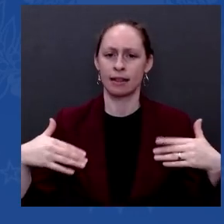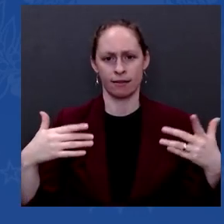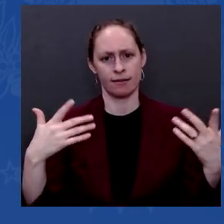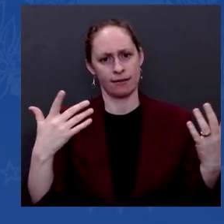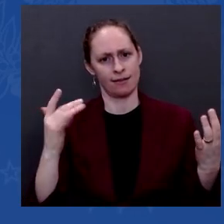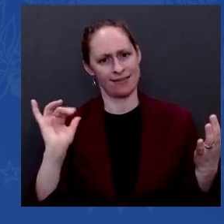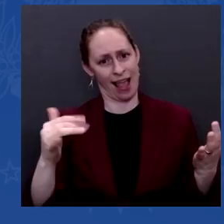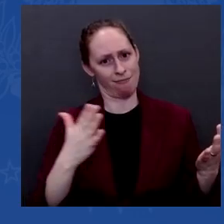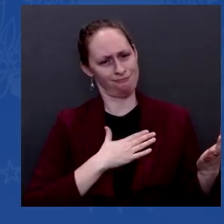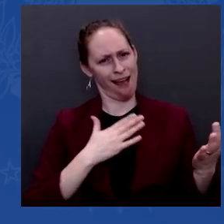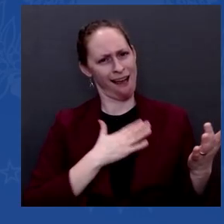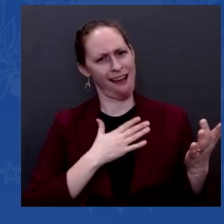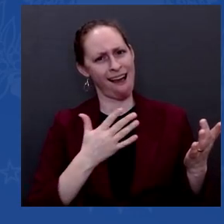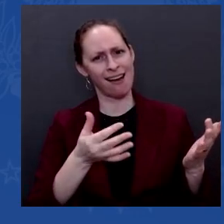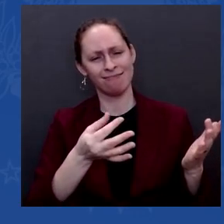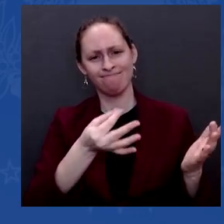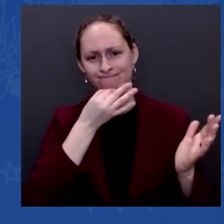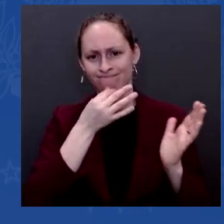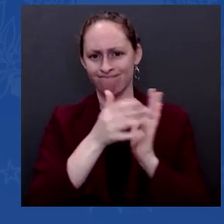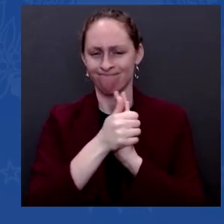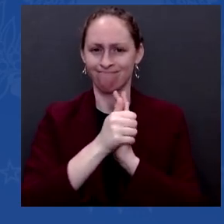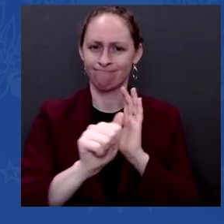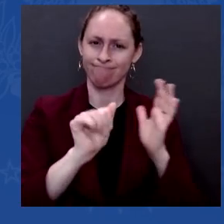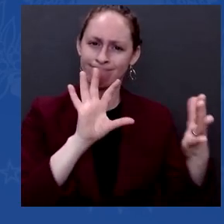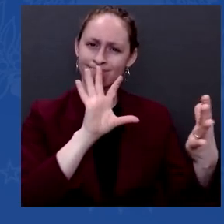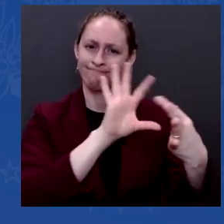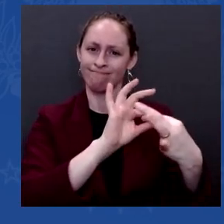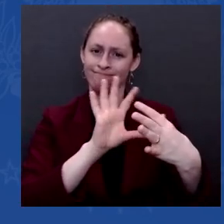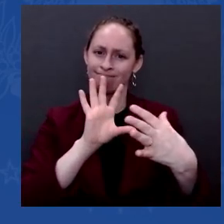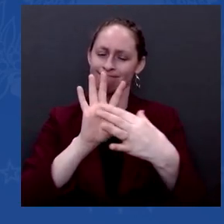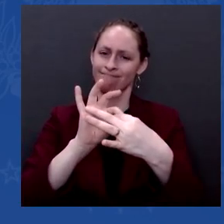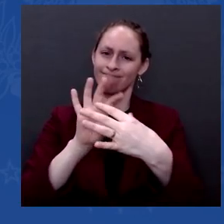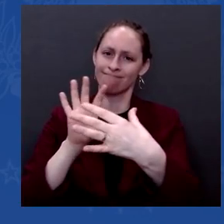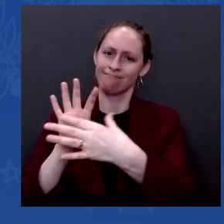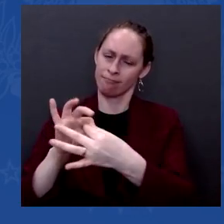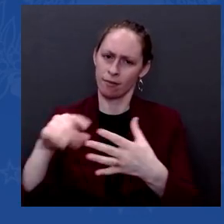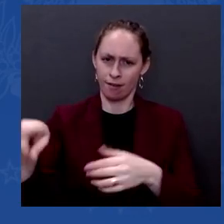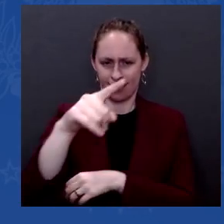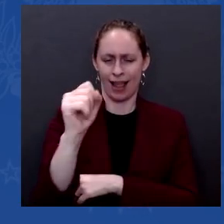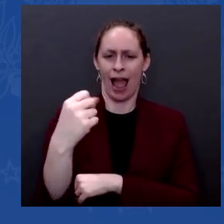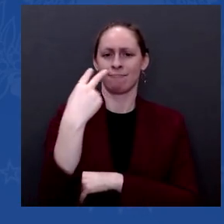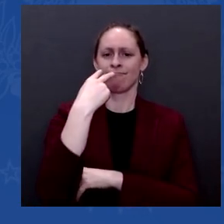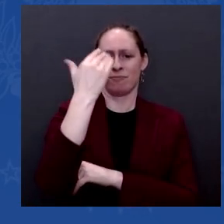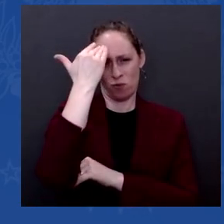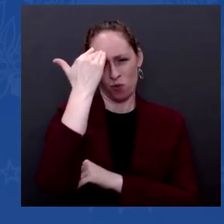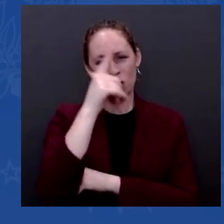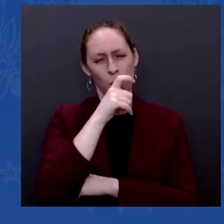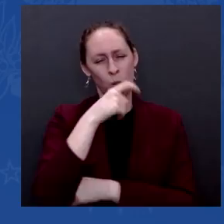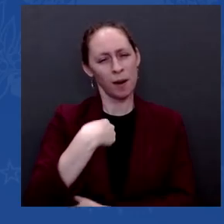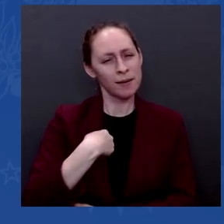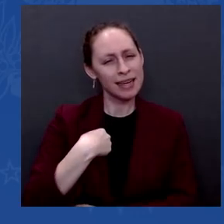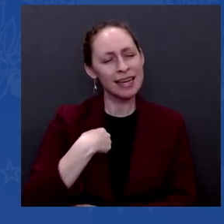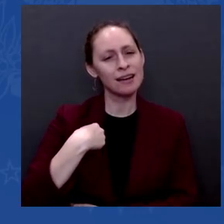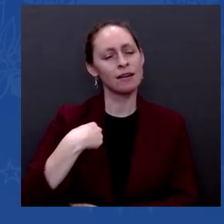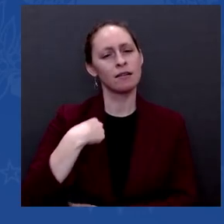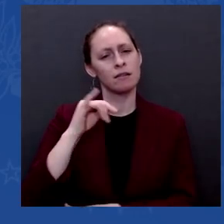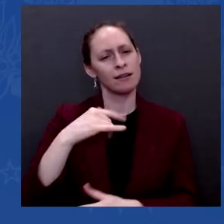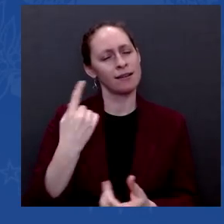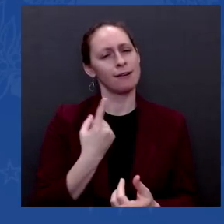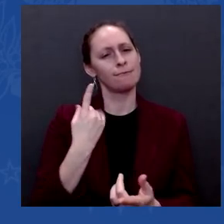sincerity, let them take a measure of who I am. For example, I mean, as I pointed out in South Carolina,